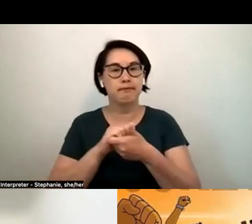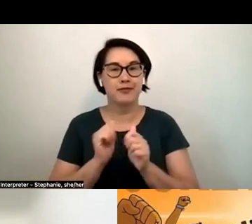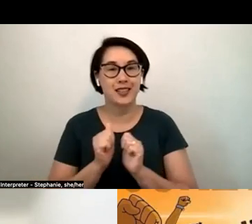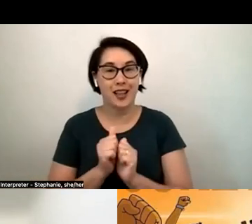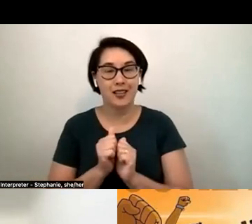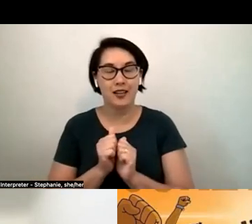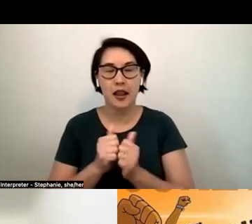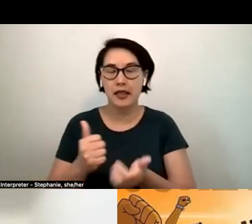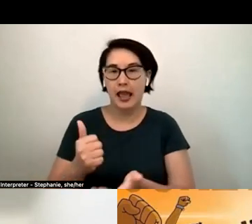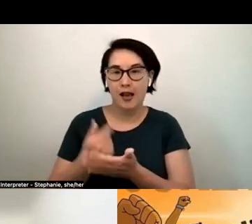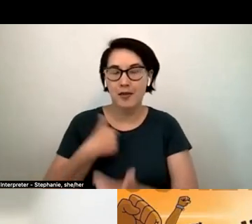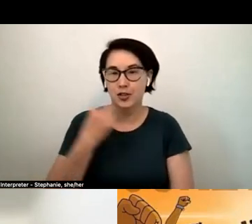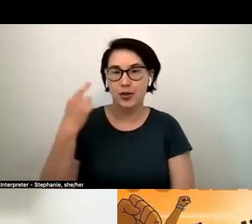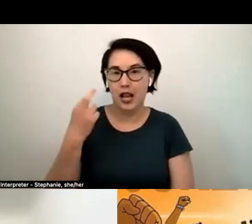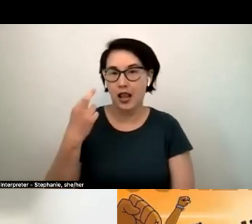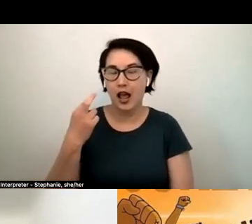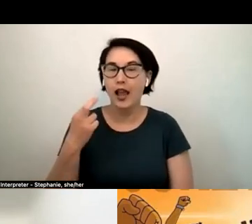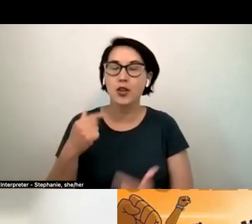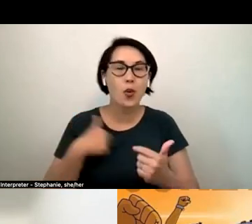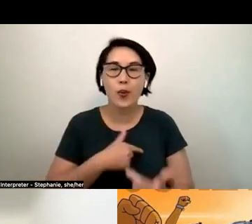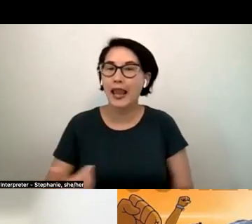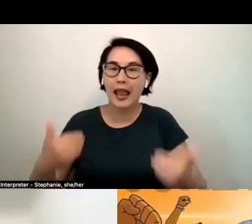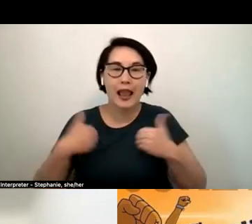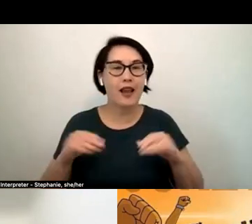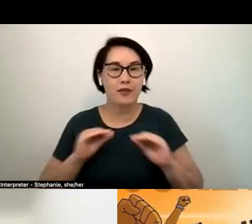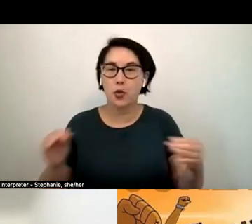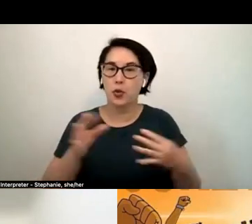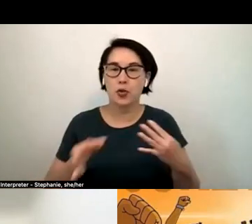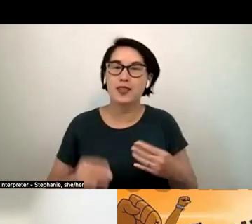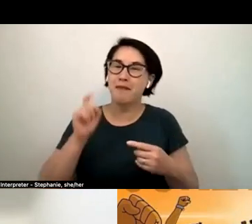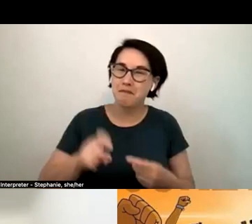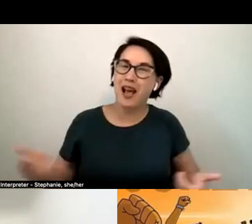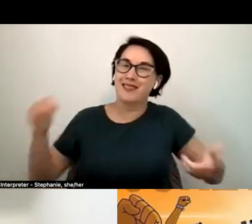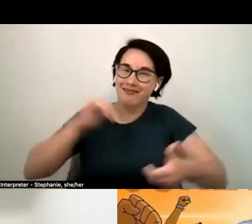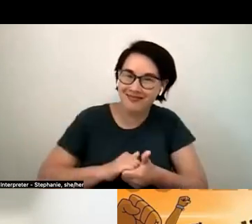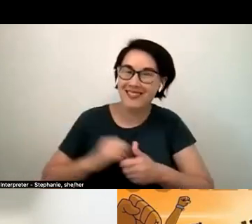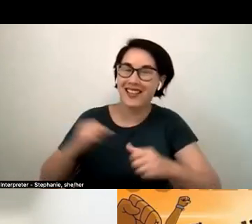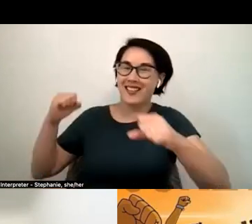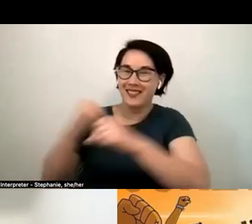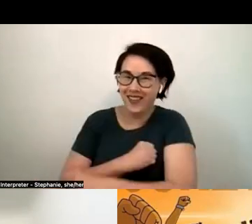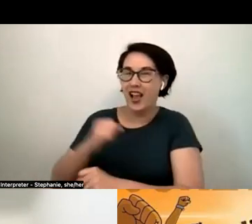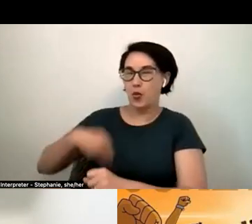choice in the matter we've got to fight white supremacy together or we will lose